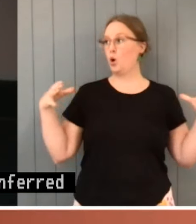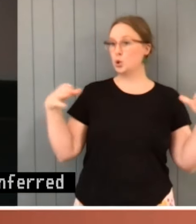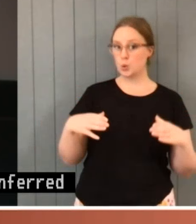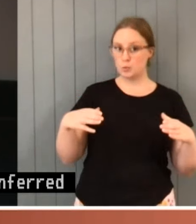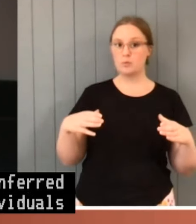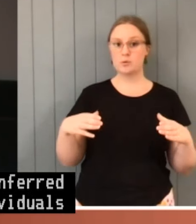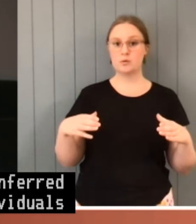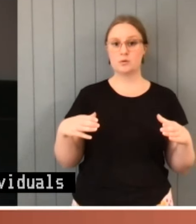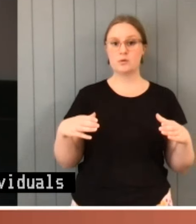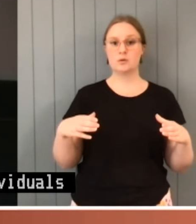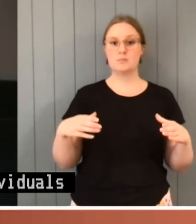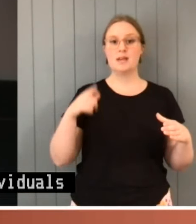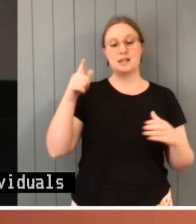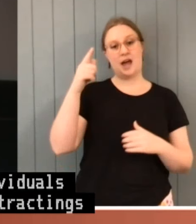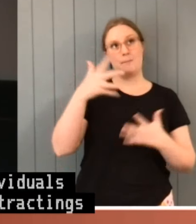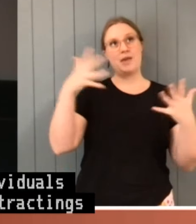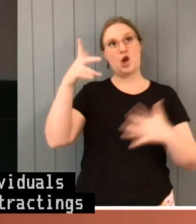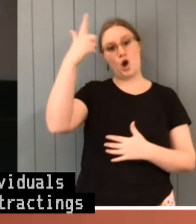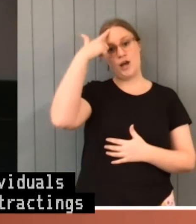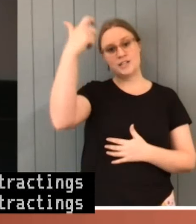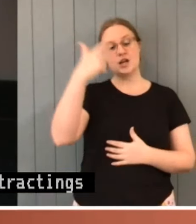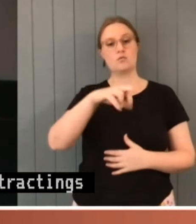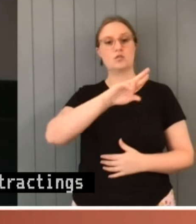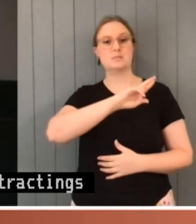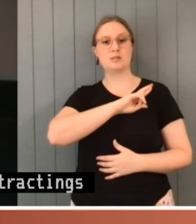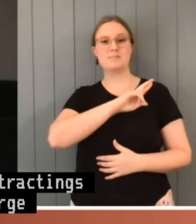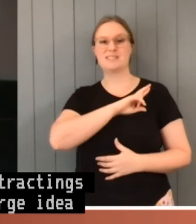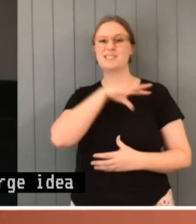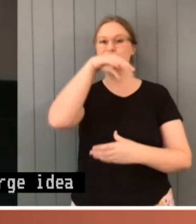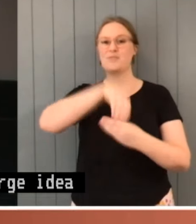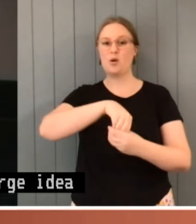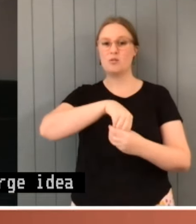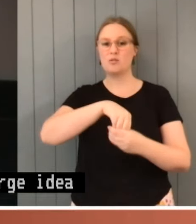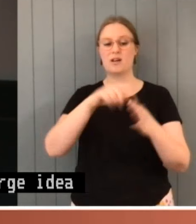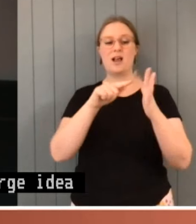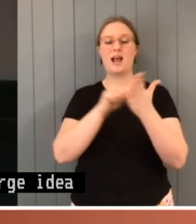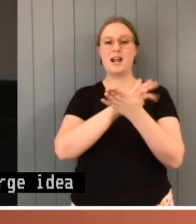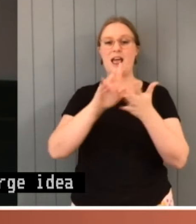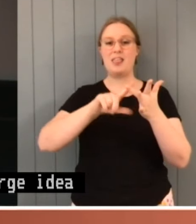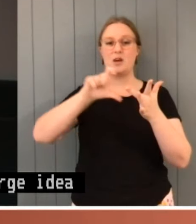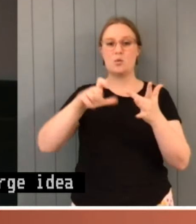large idea of responsibility and the ethical framework, which may give practical expression to it.